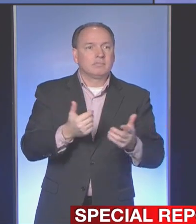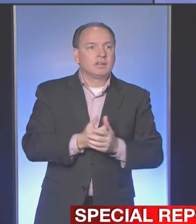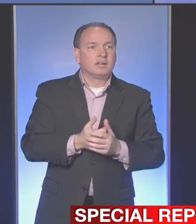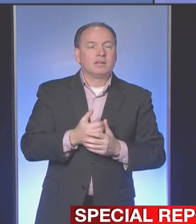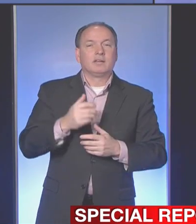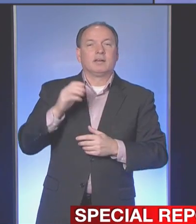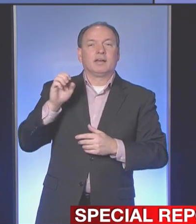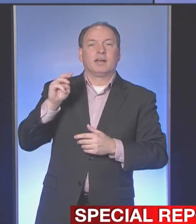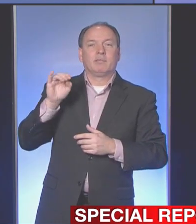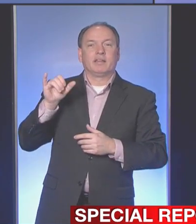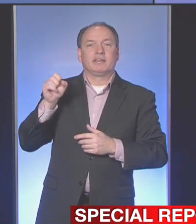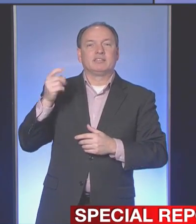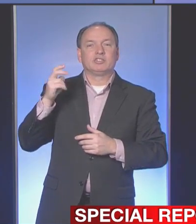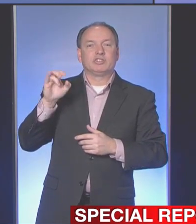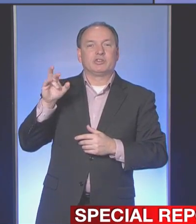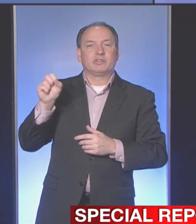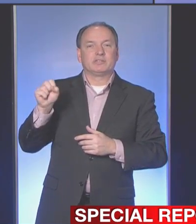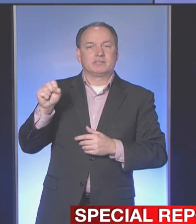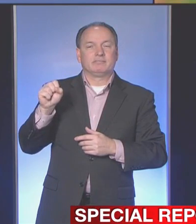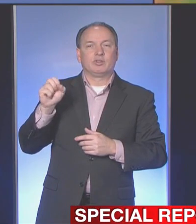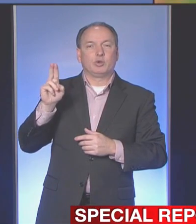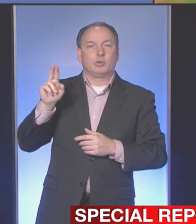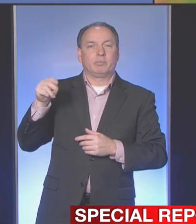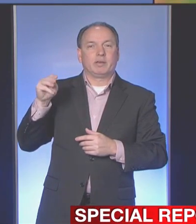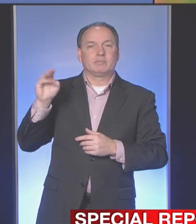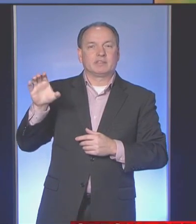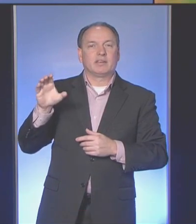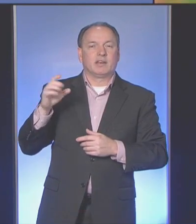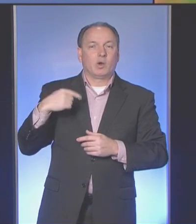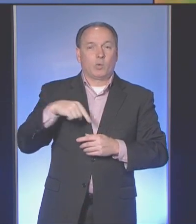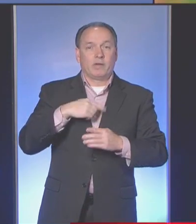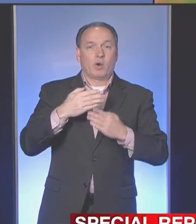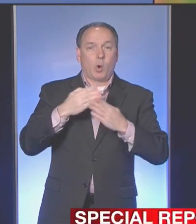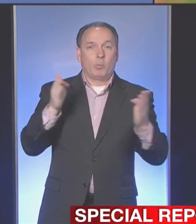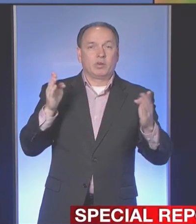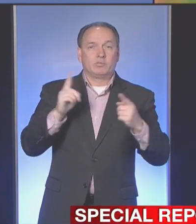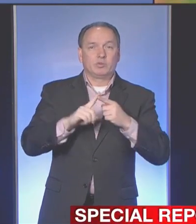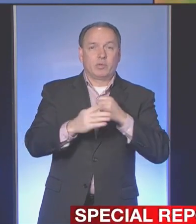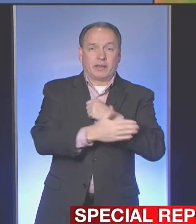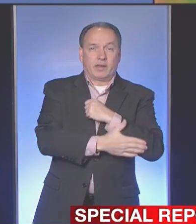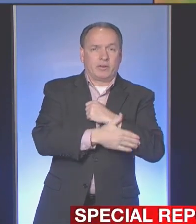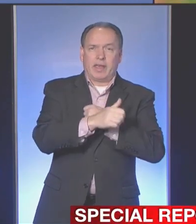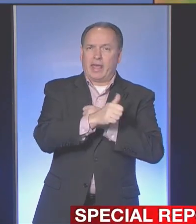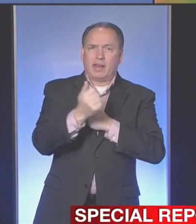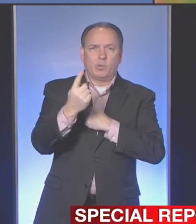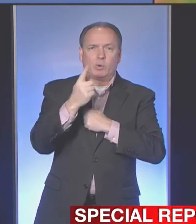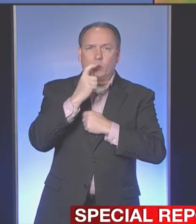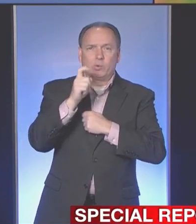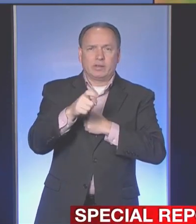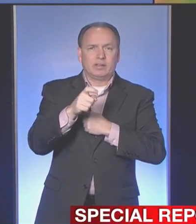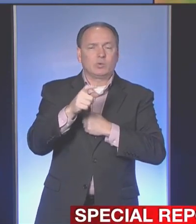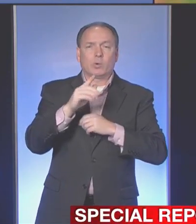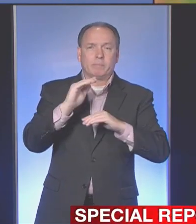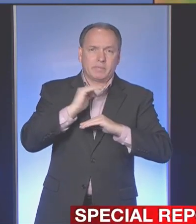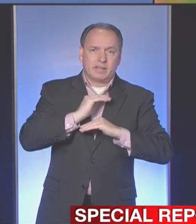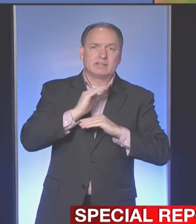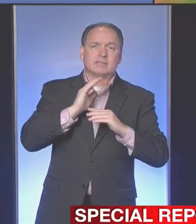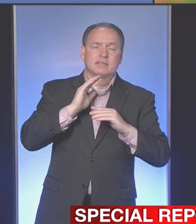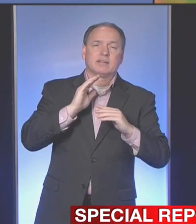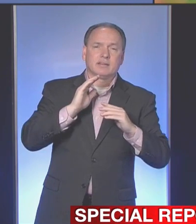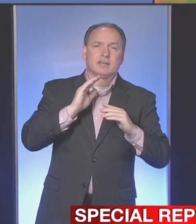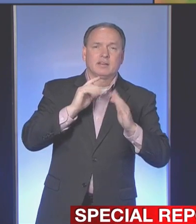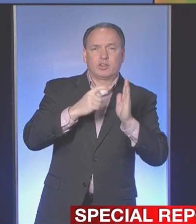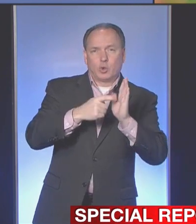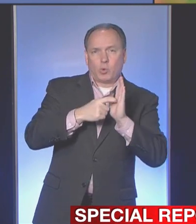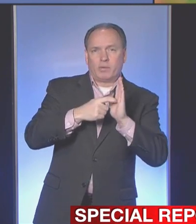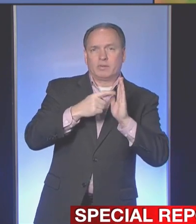I can speak for UPMC as we've opened it up to the county. There's really anyone that meets any of the criteria of symptoms that's